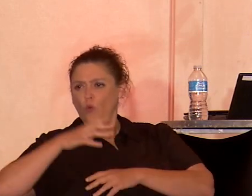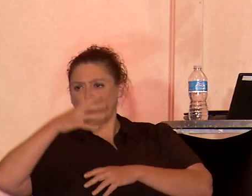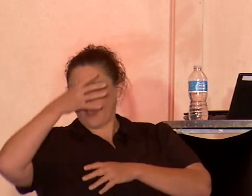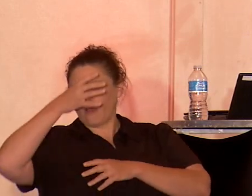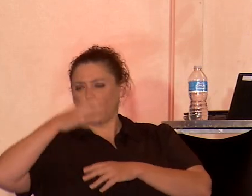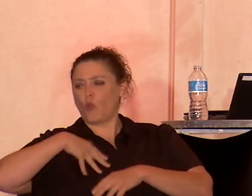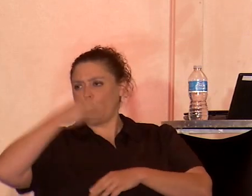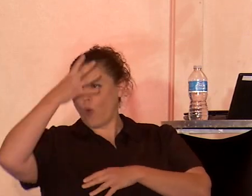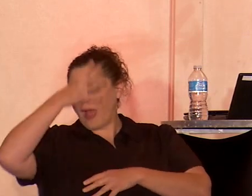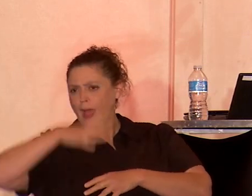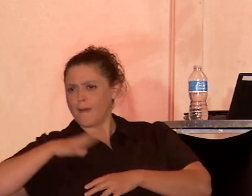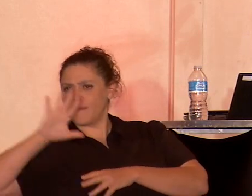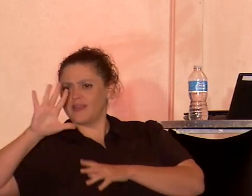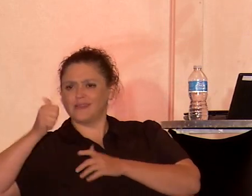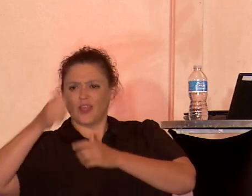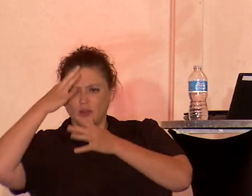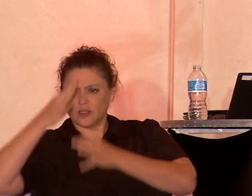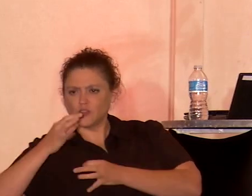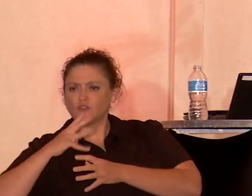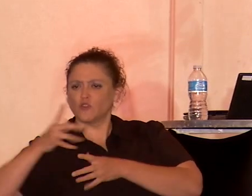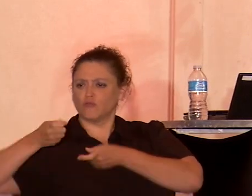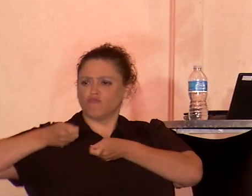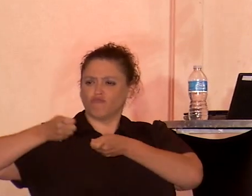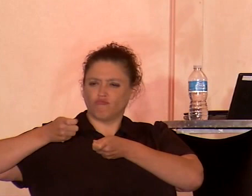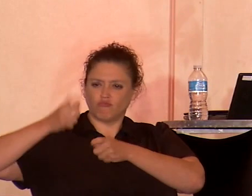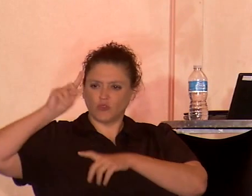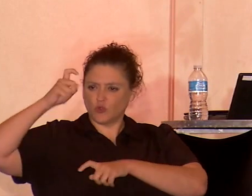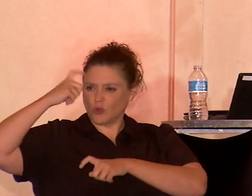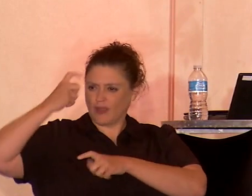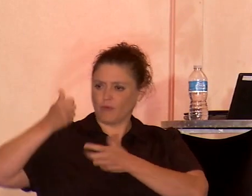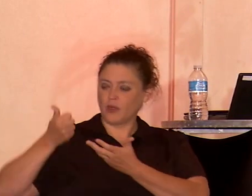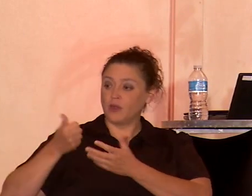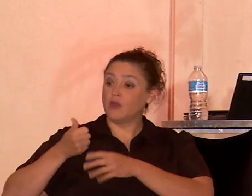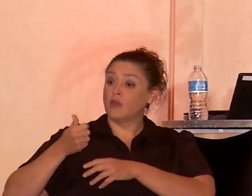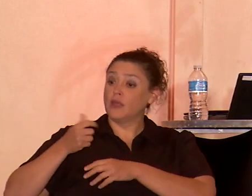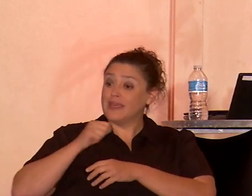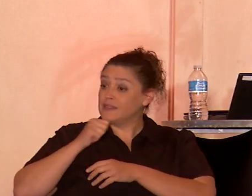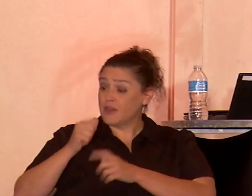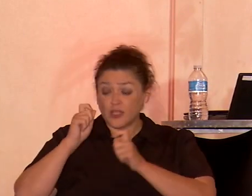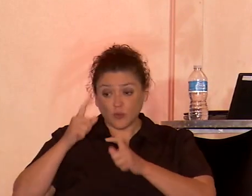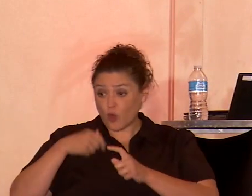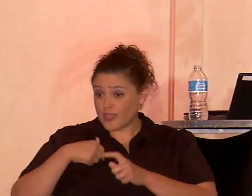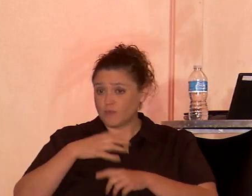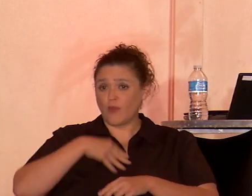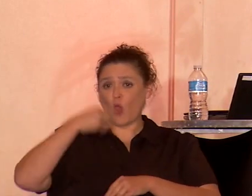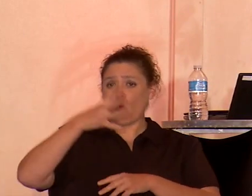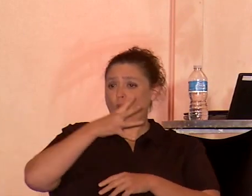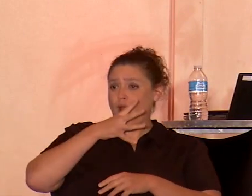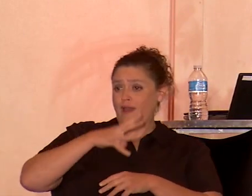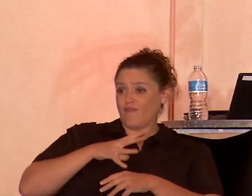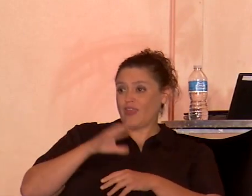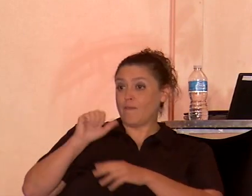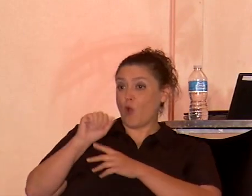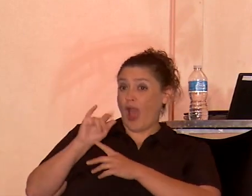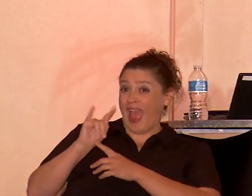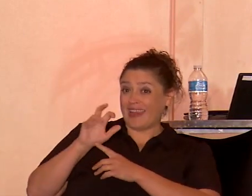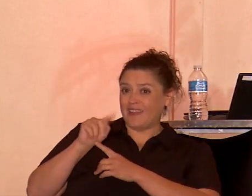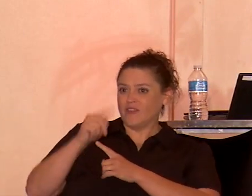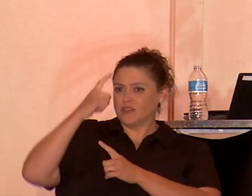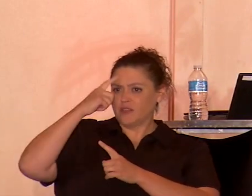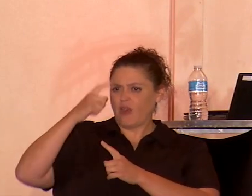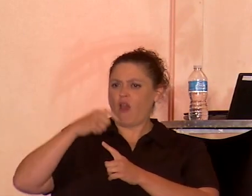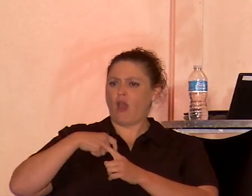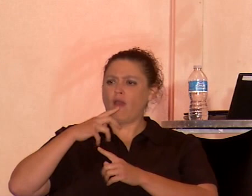-government. Indeed, it is not surprising that white female activists had a heightened racial consciousness of themselves